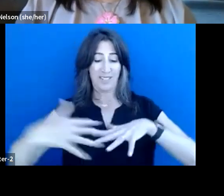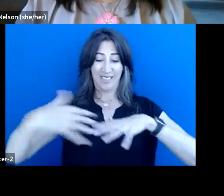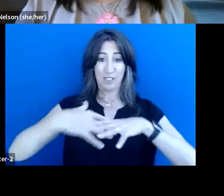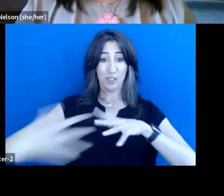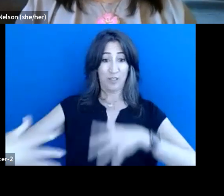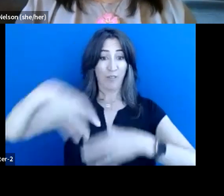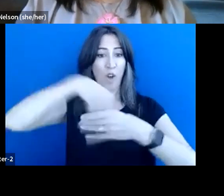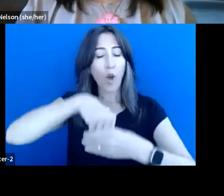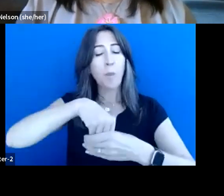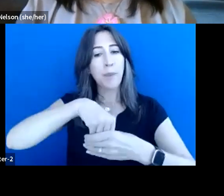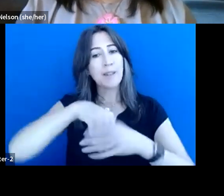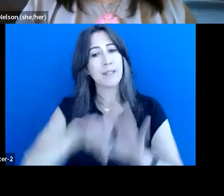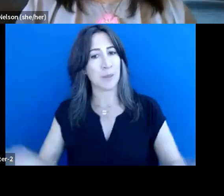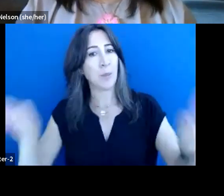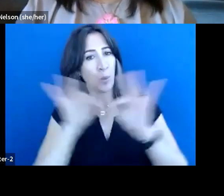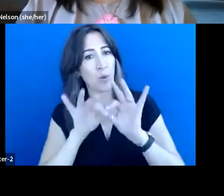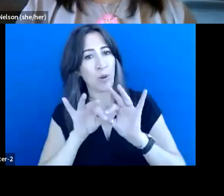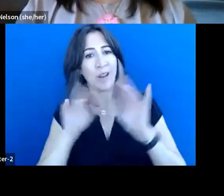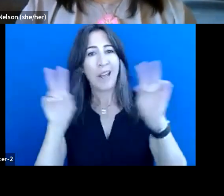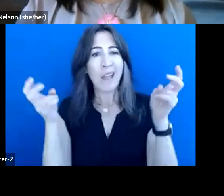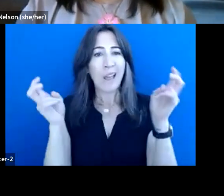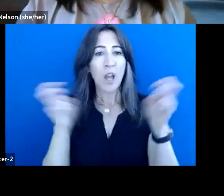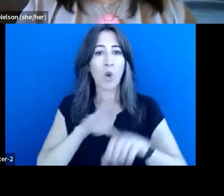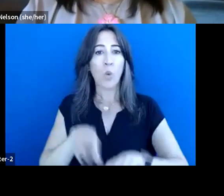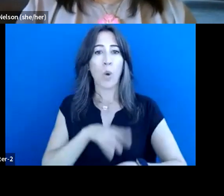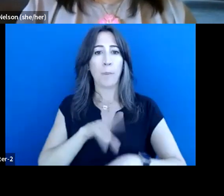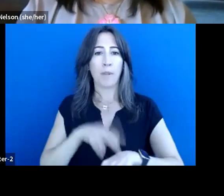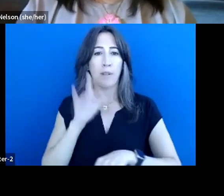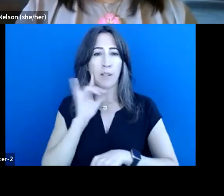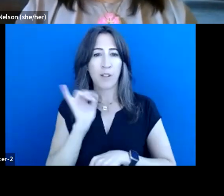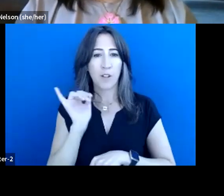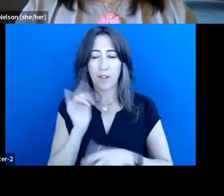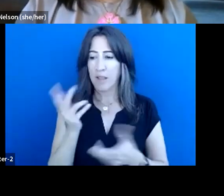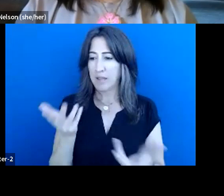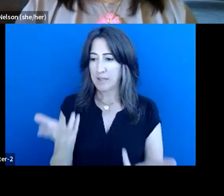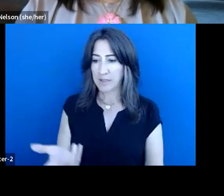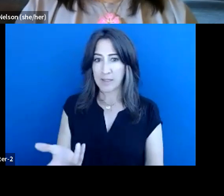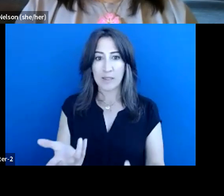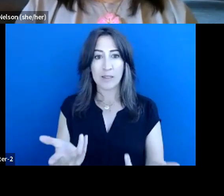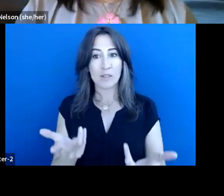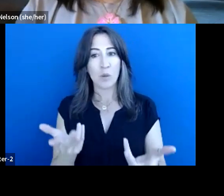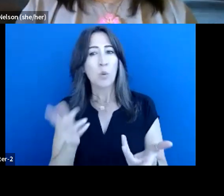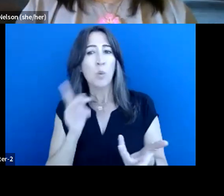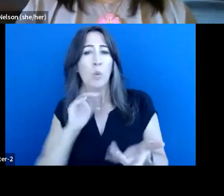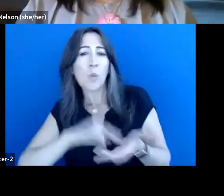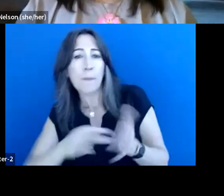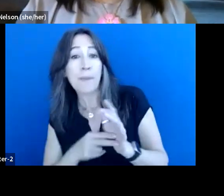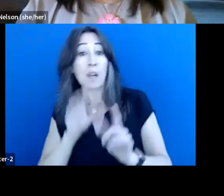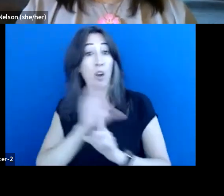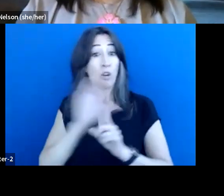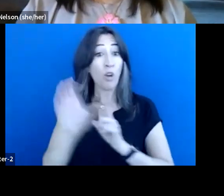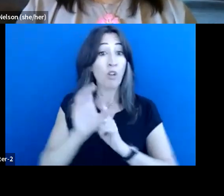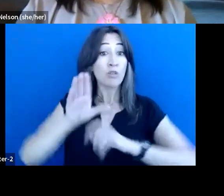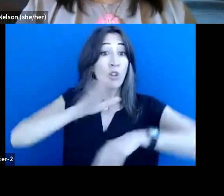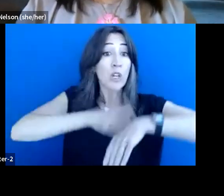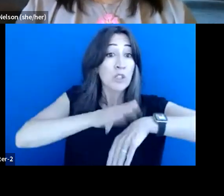what is becoming normal? You know, what, what does it mean to have a cultural, uh, consultant individual cultural